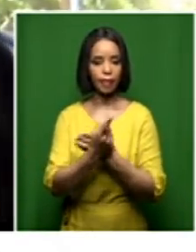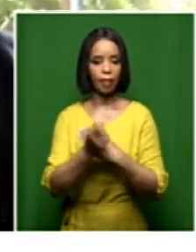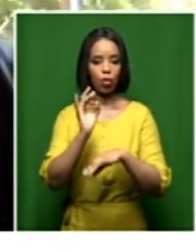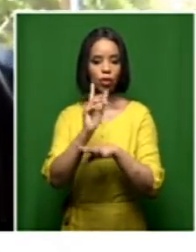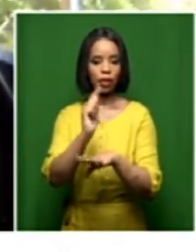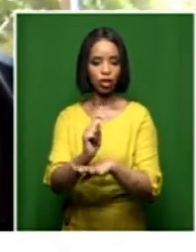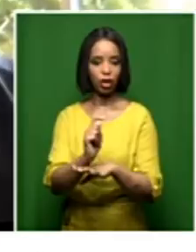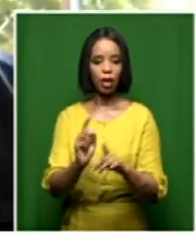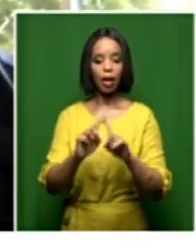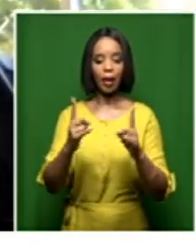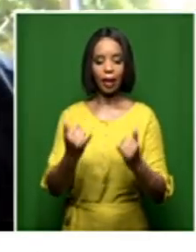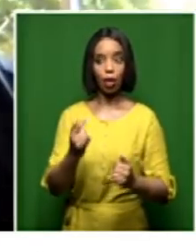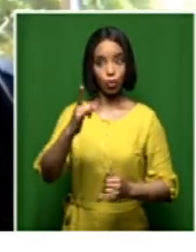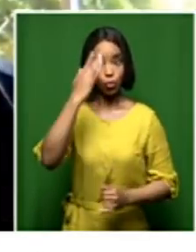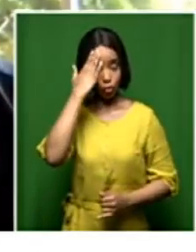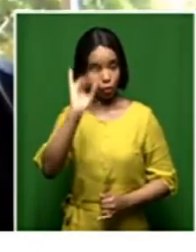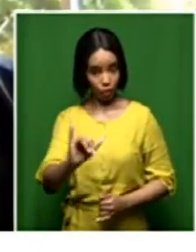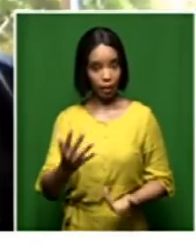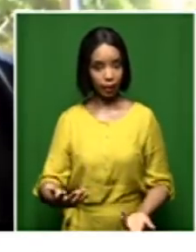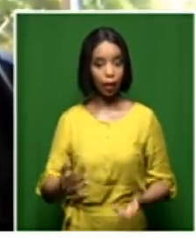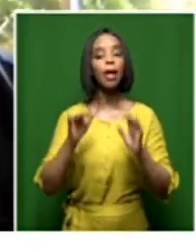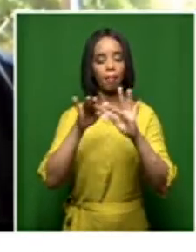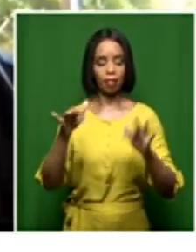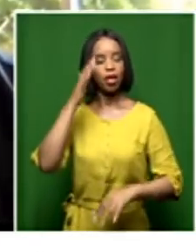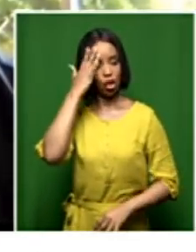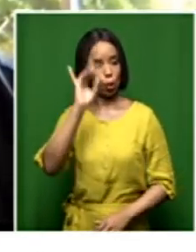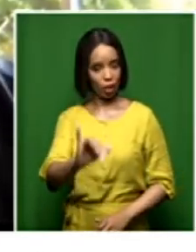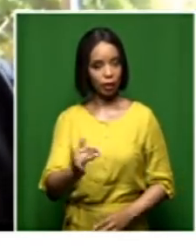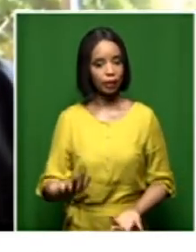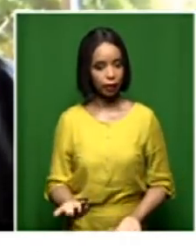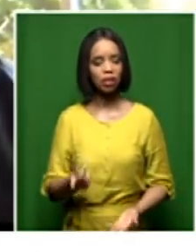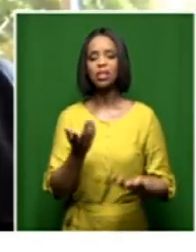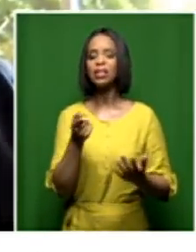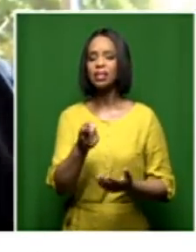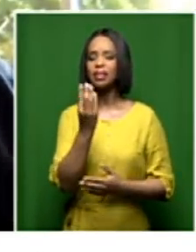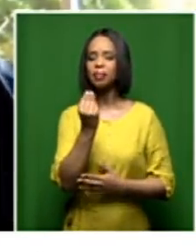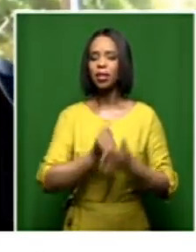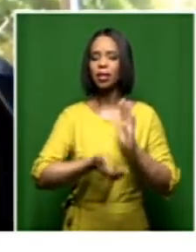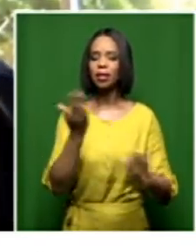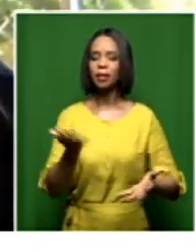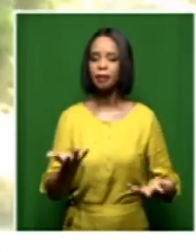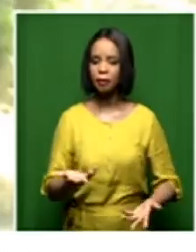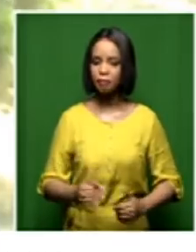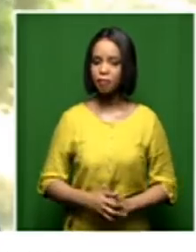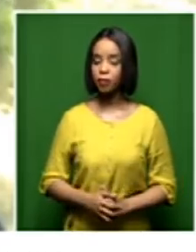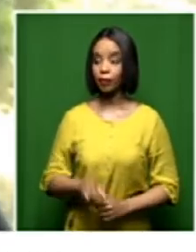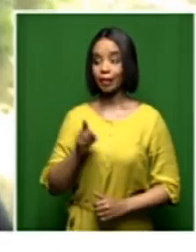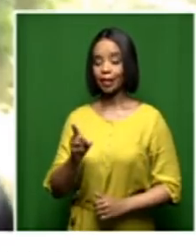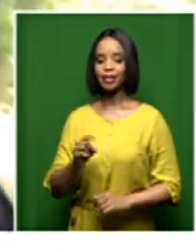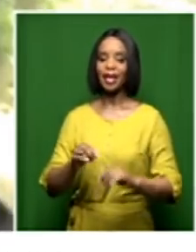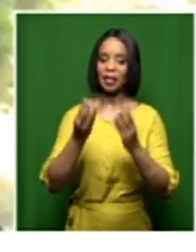We'll continue to seek answers to that because this is public money. 400 million